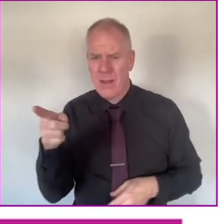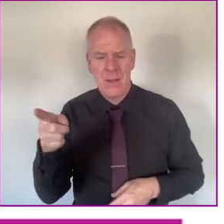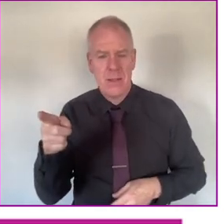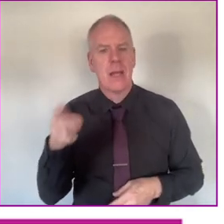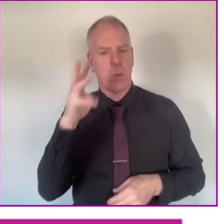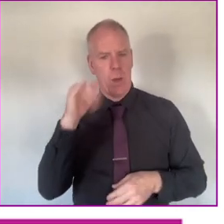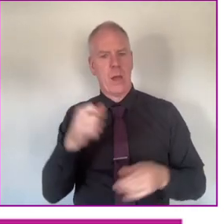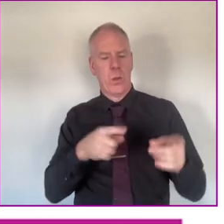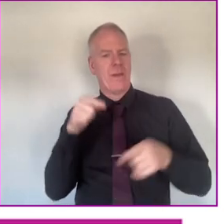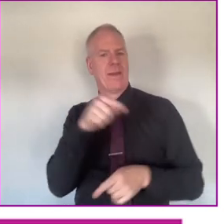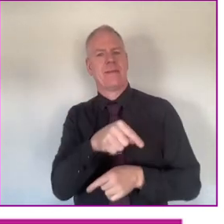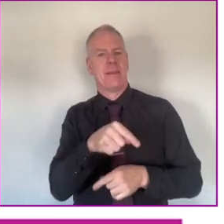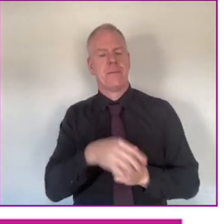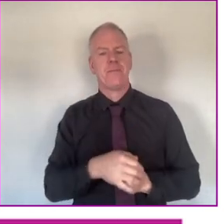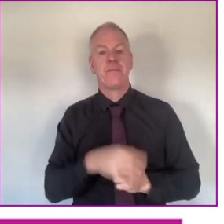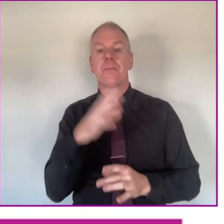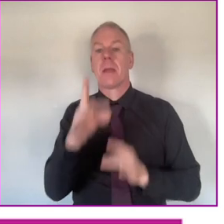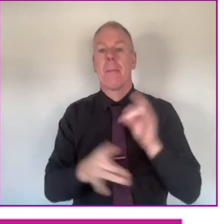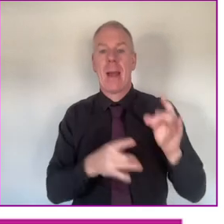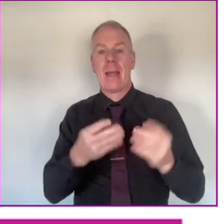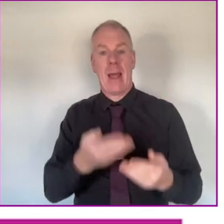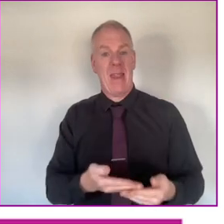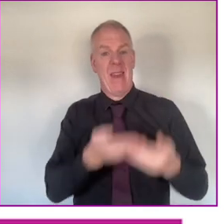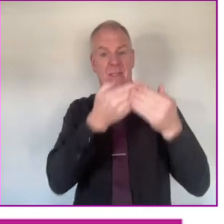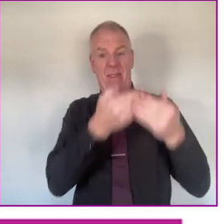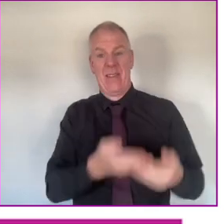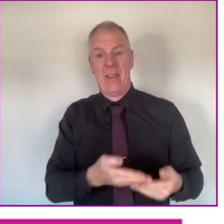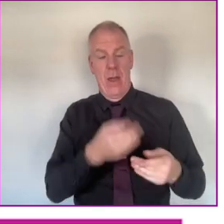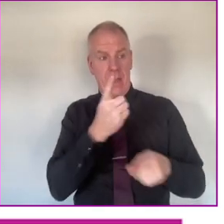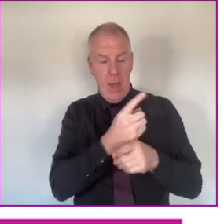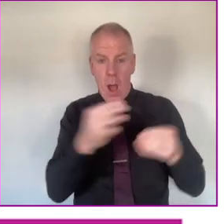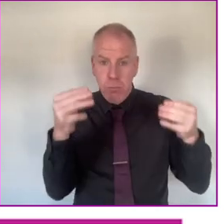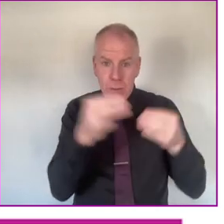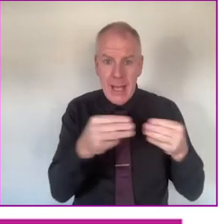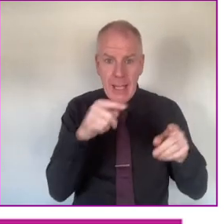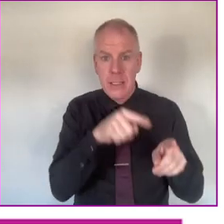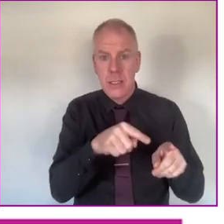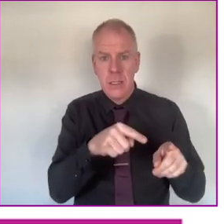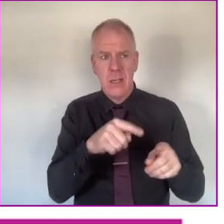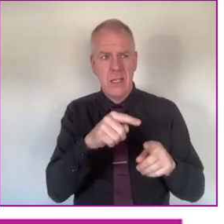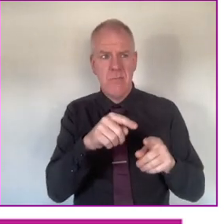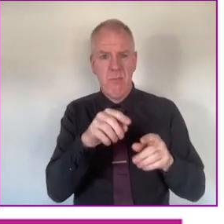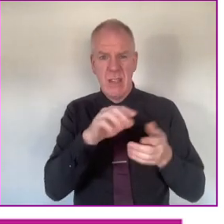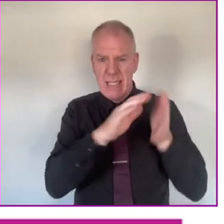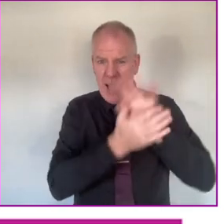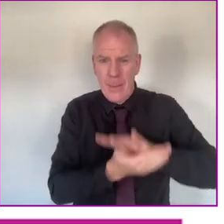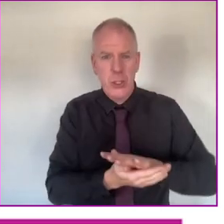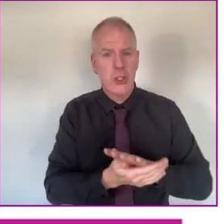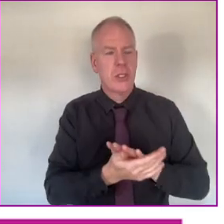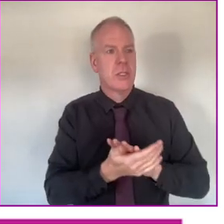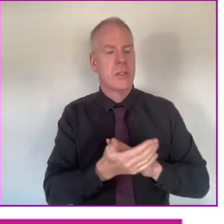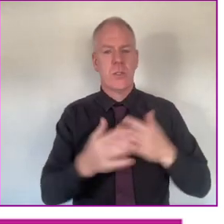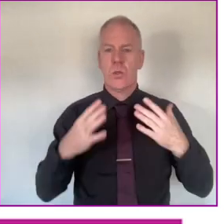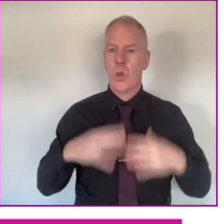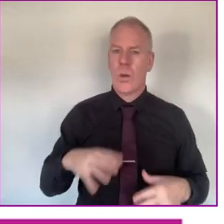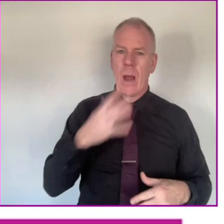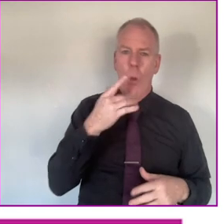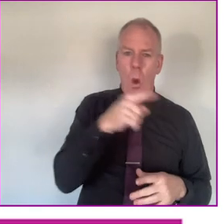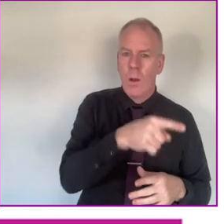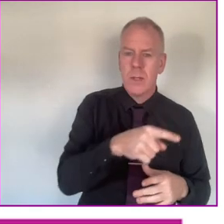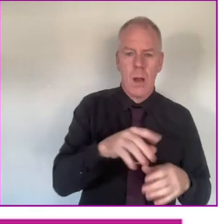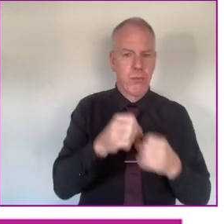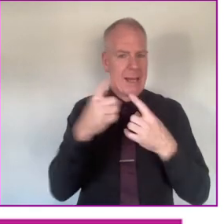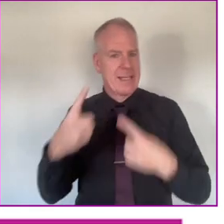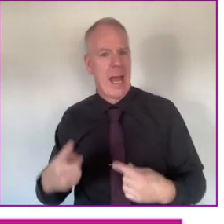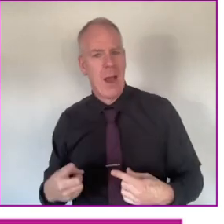first place, right? That's the whole thing. And it's about making lifts and protecting lifts as well because lifts get vandalised. Lifts don't like seawater.